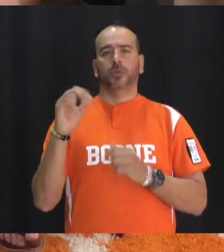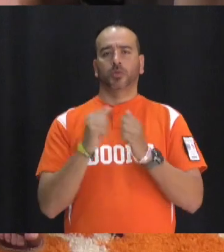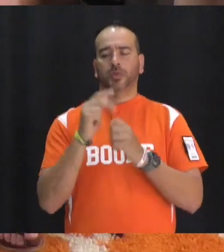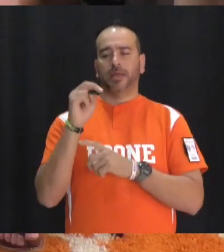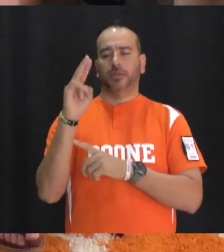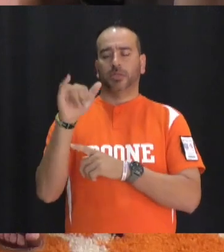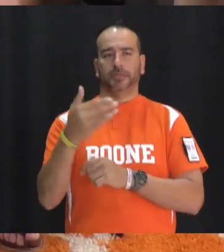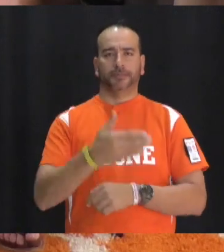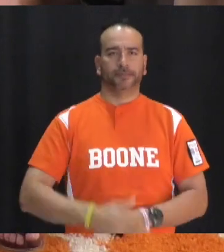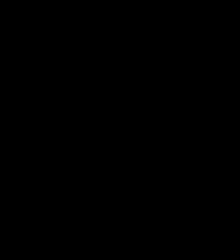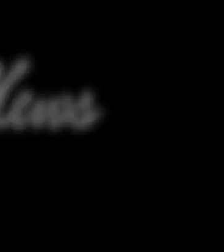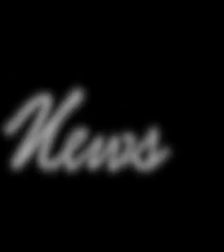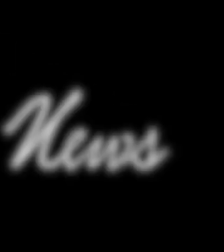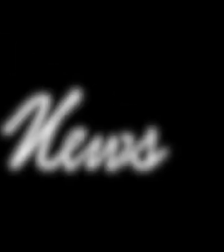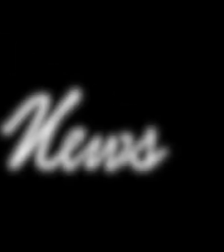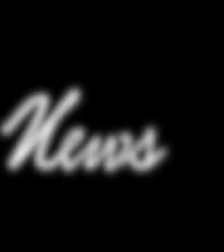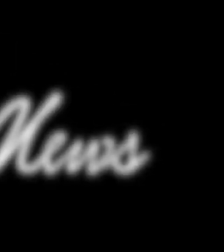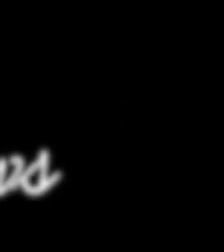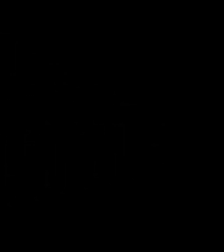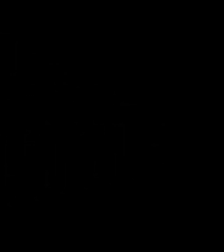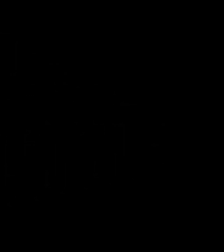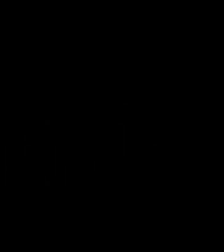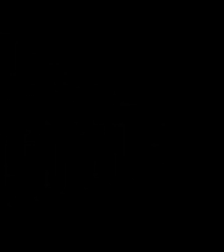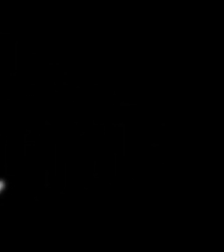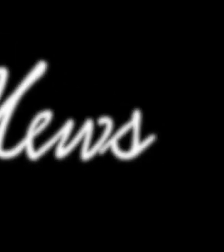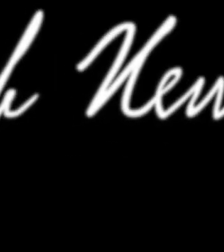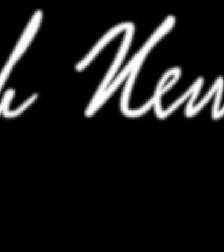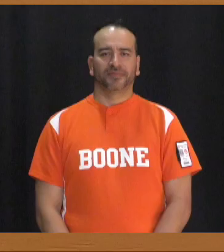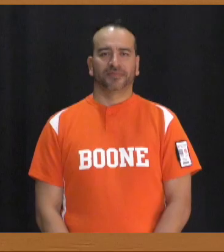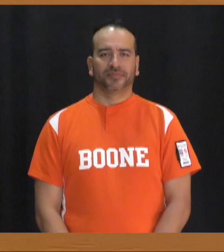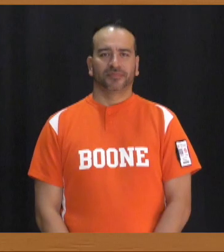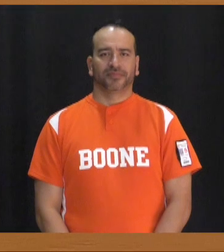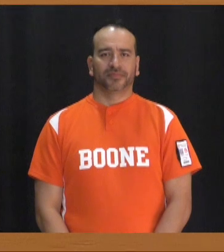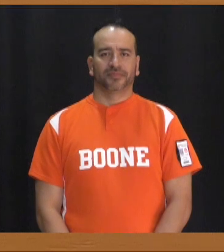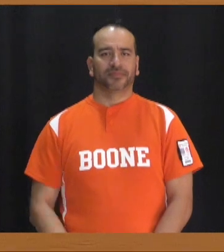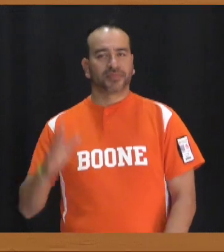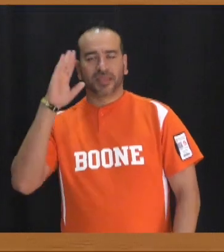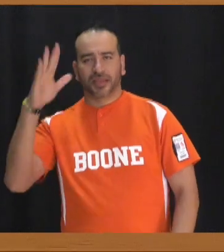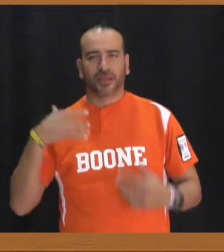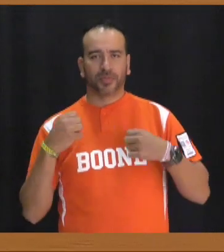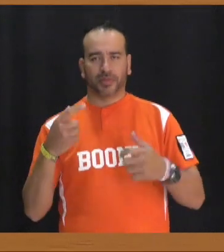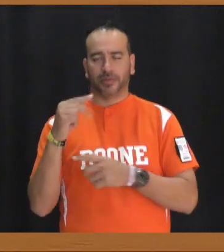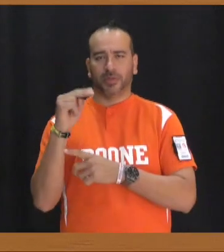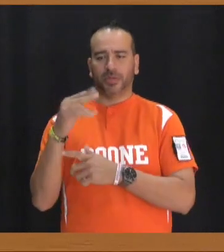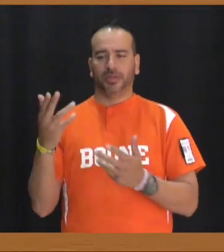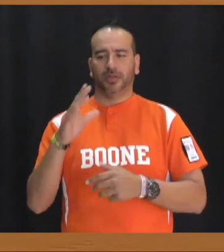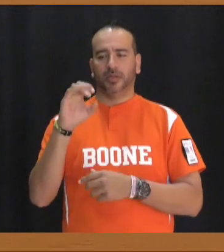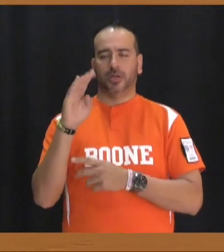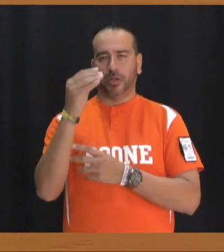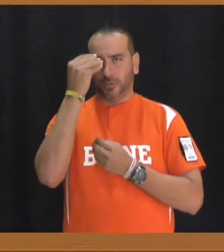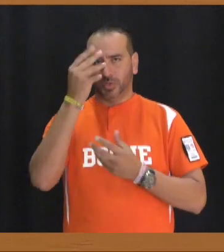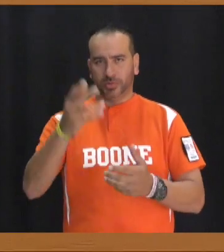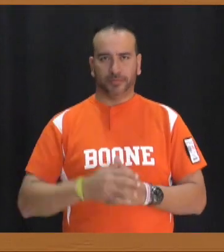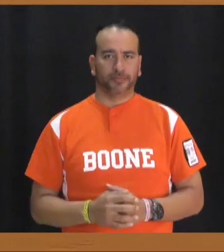hi Braves I'm Anthony and here's your club news